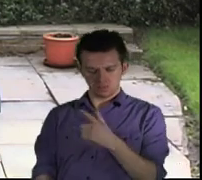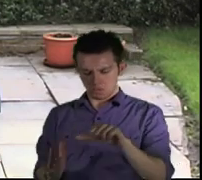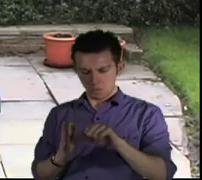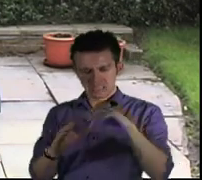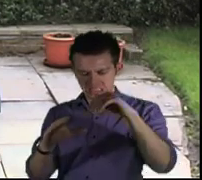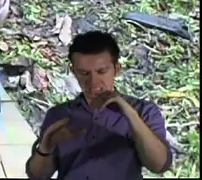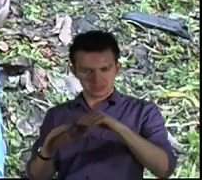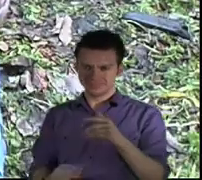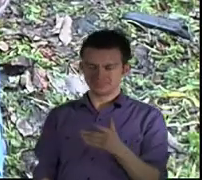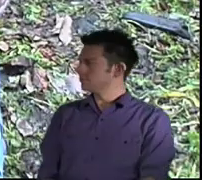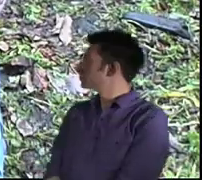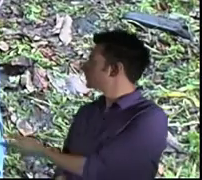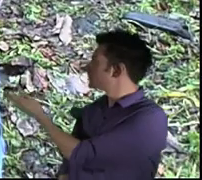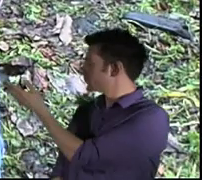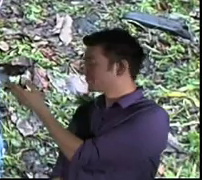sorts of problems could occur.